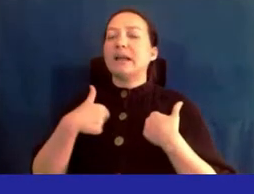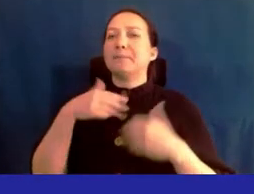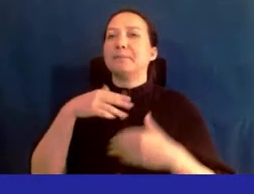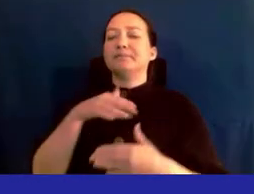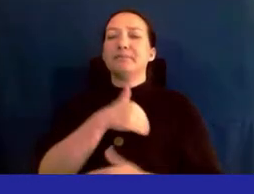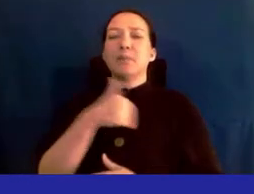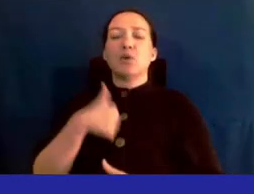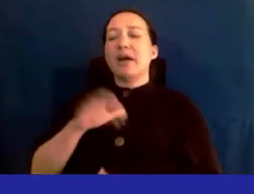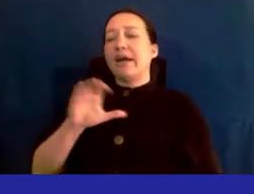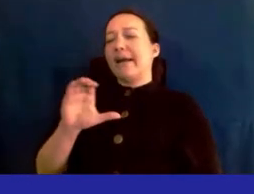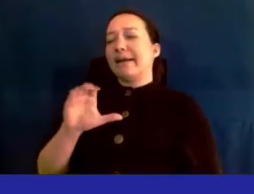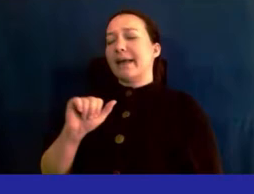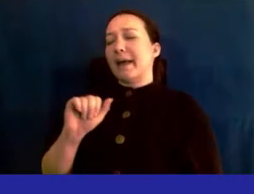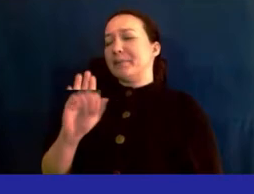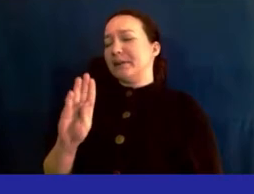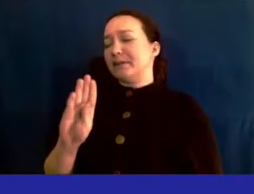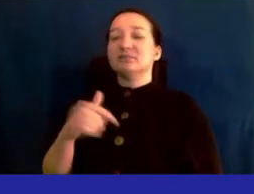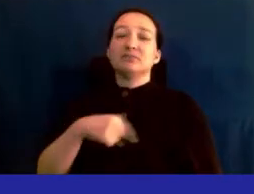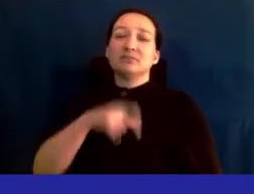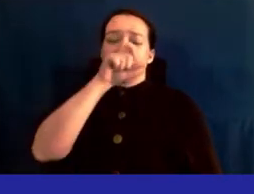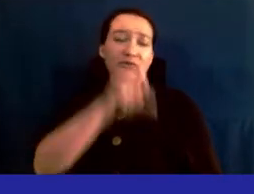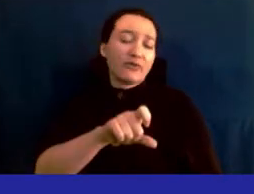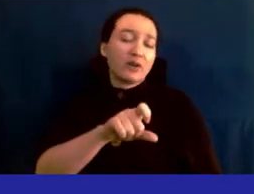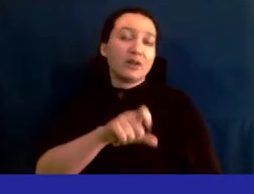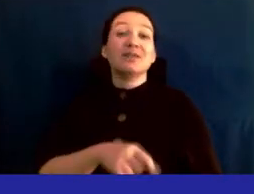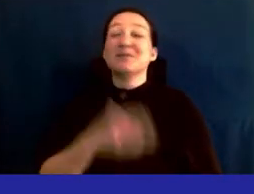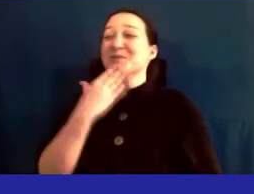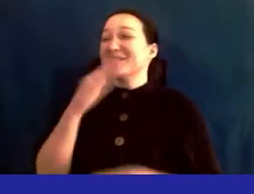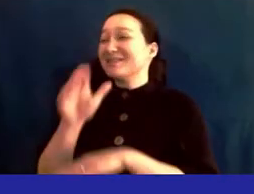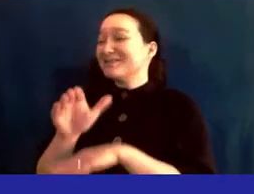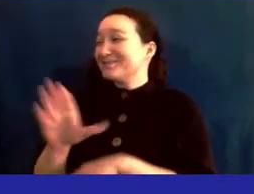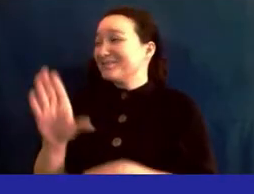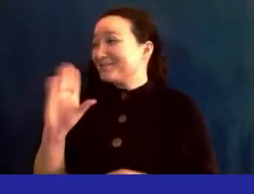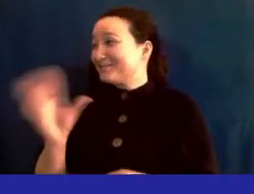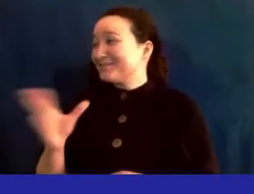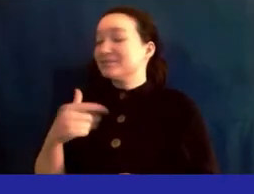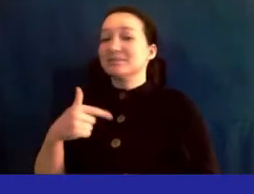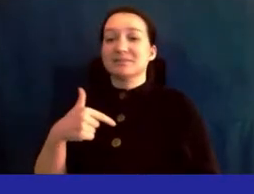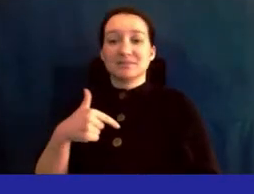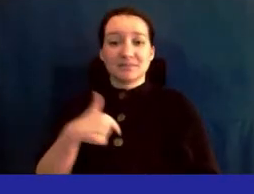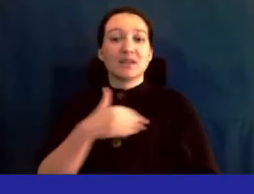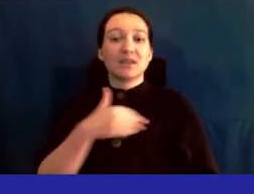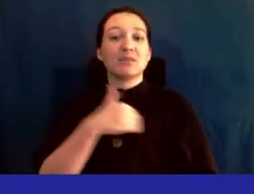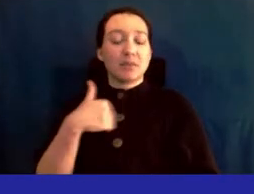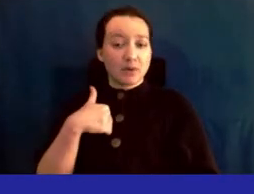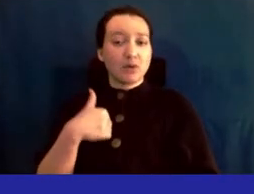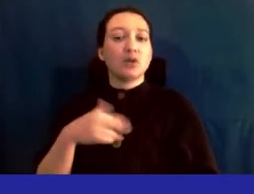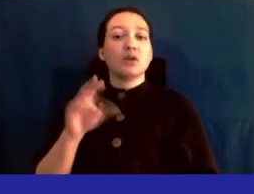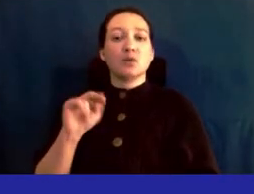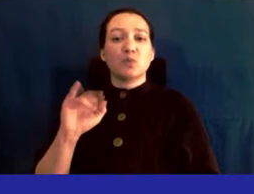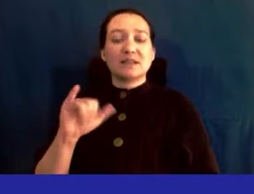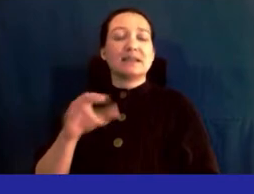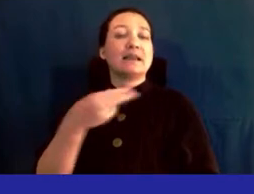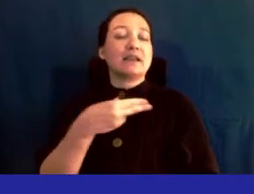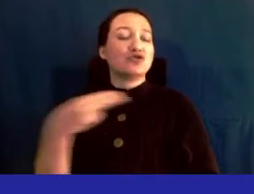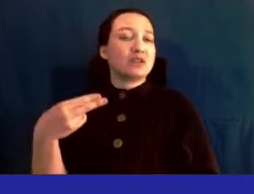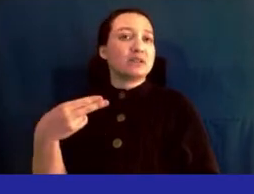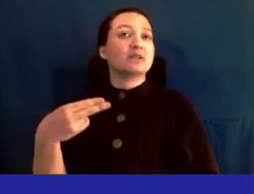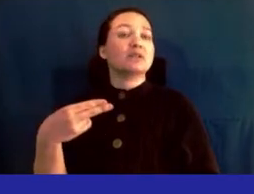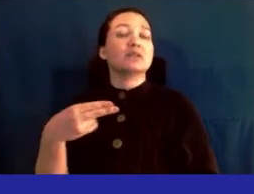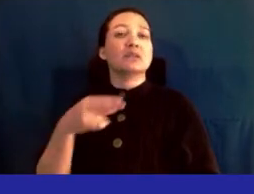i truly love good evening everyone my name is maxine brandon i am a member of the new york city health and hospital